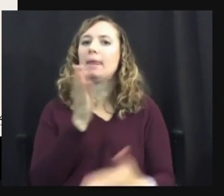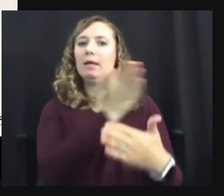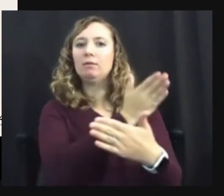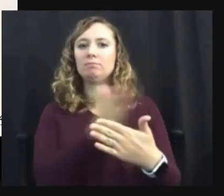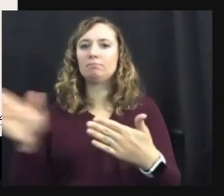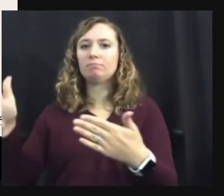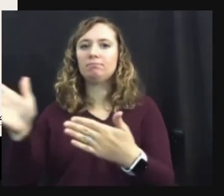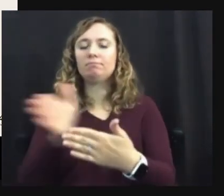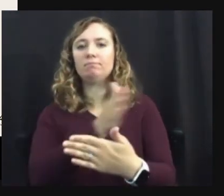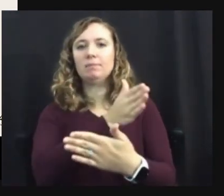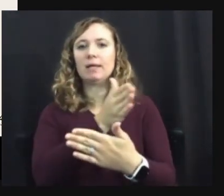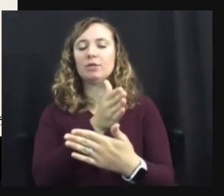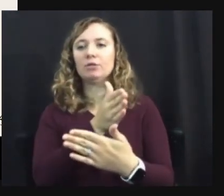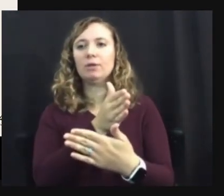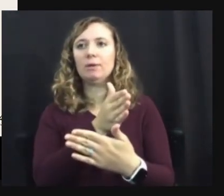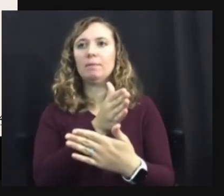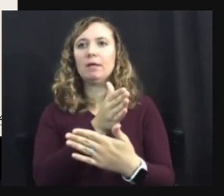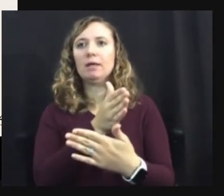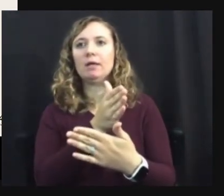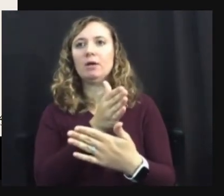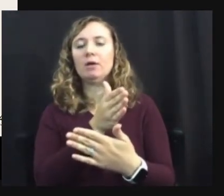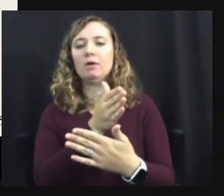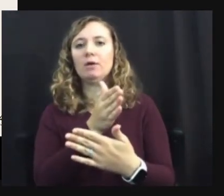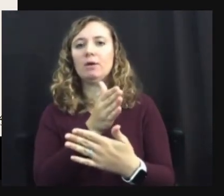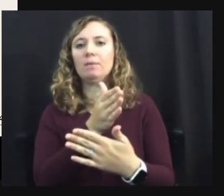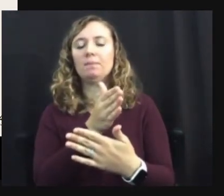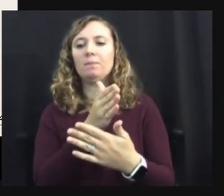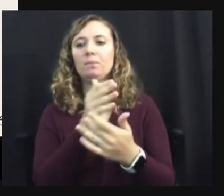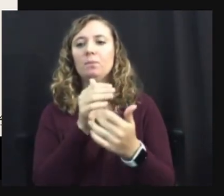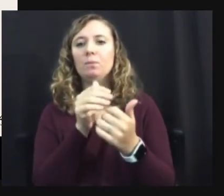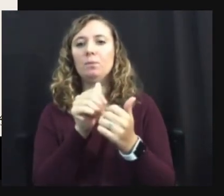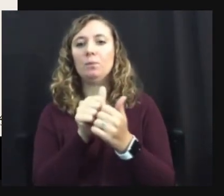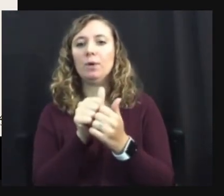it's refer to, um,